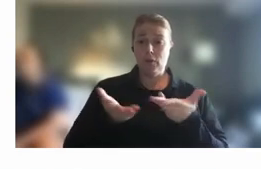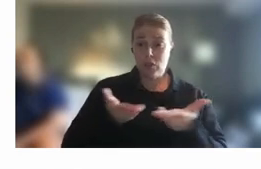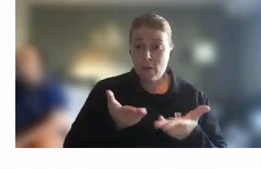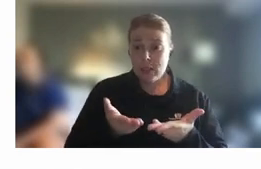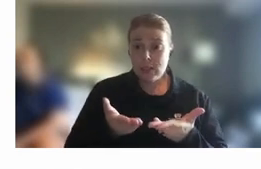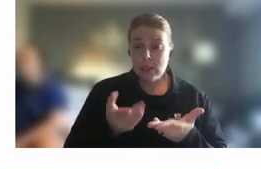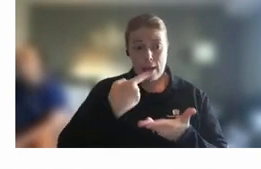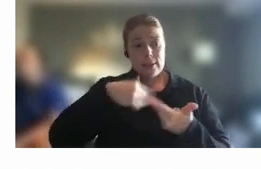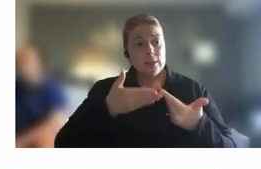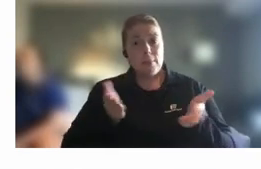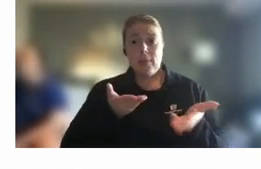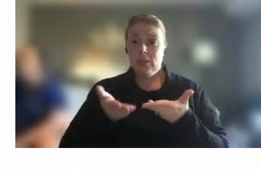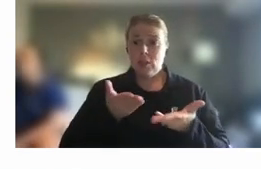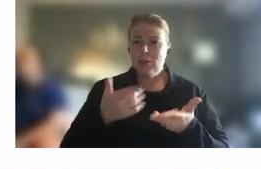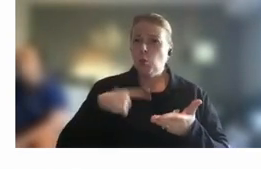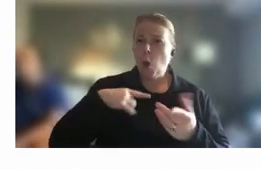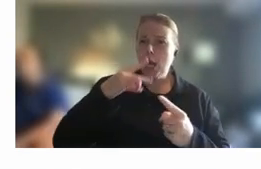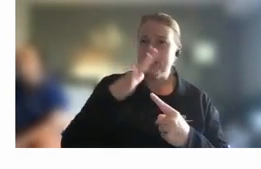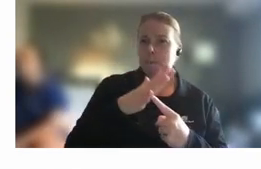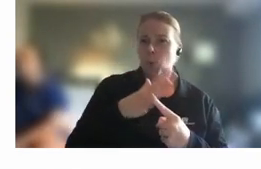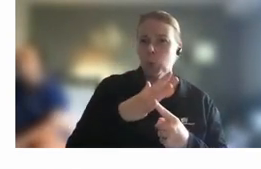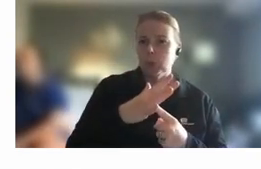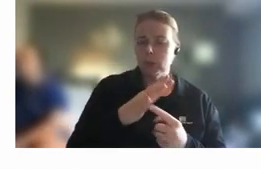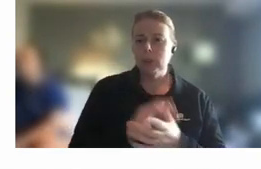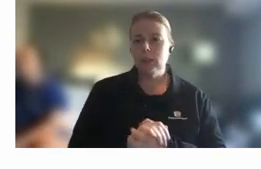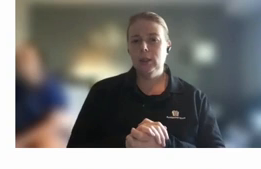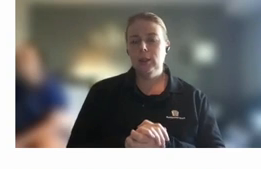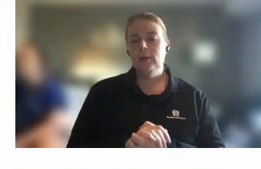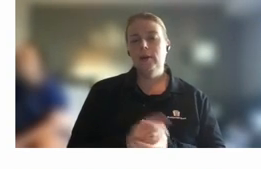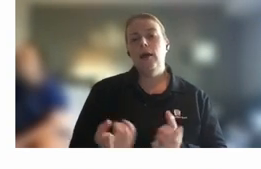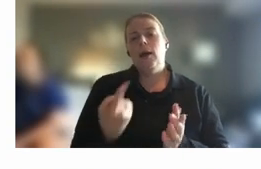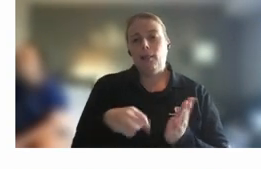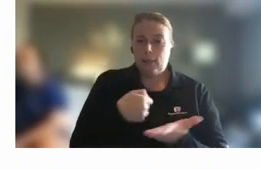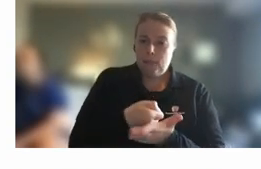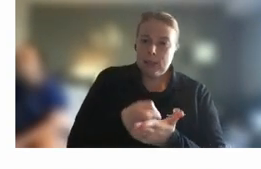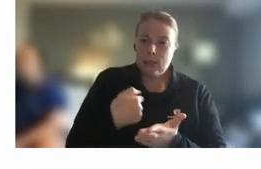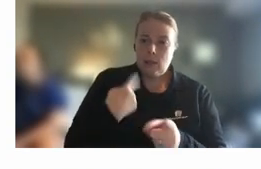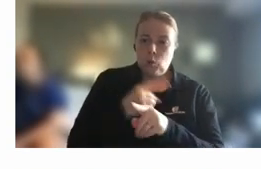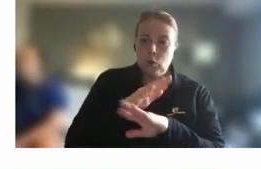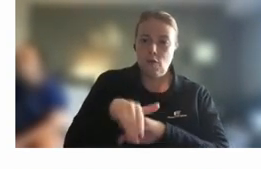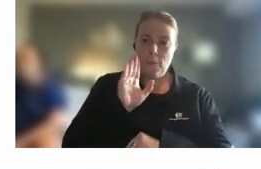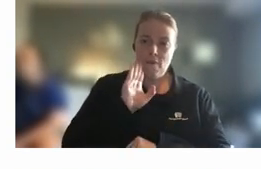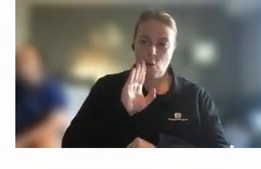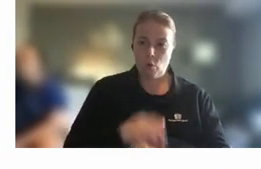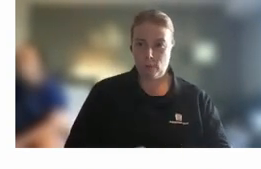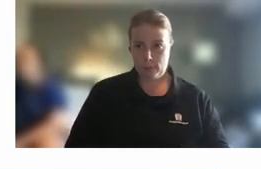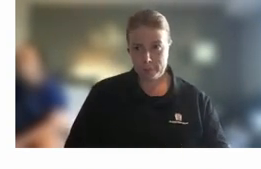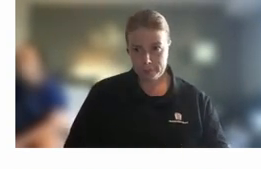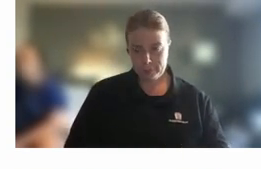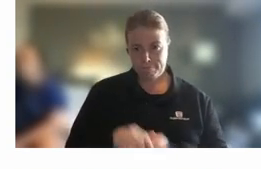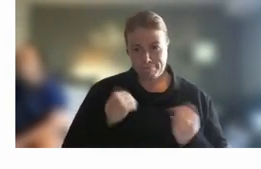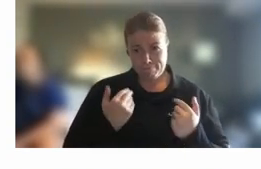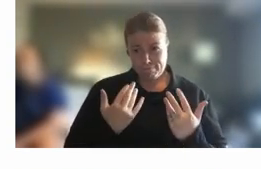also important uh in addition to the basics that i talked about before i think there are so many